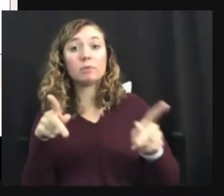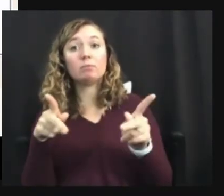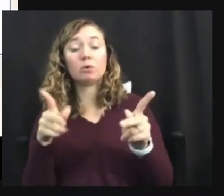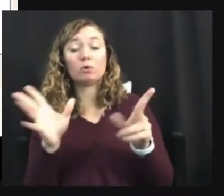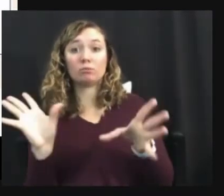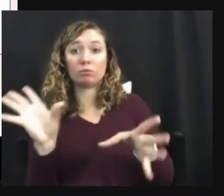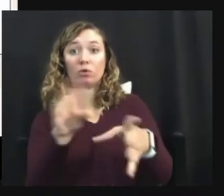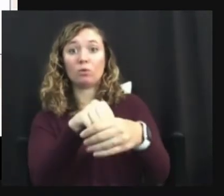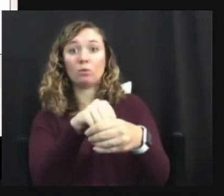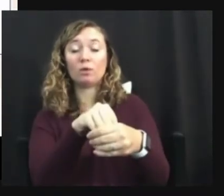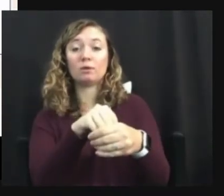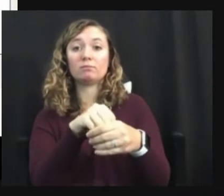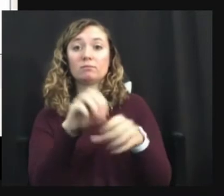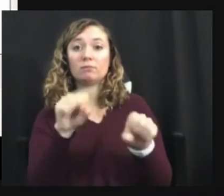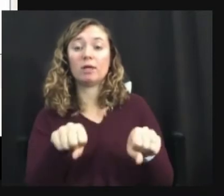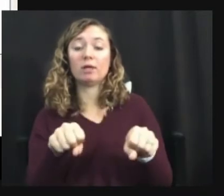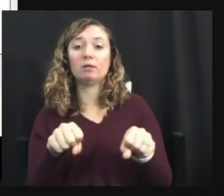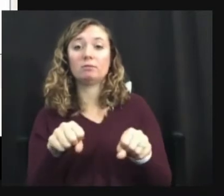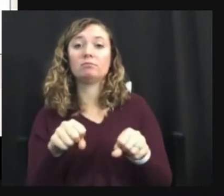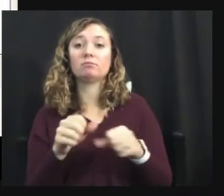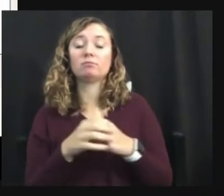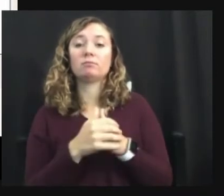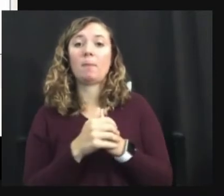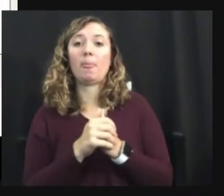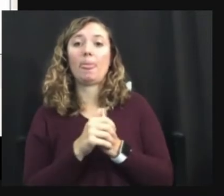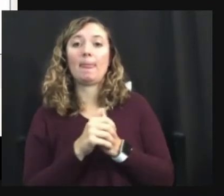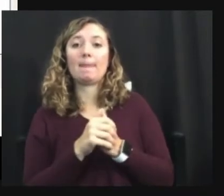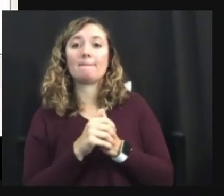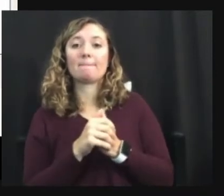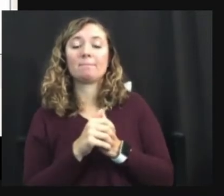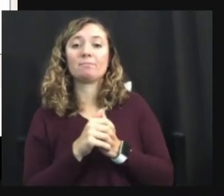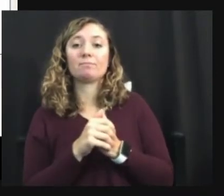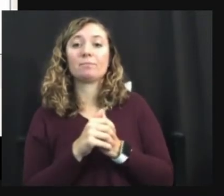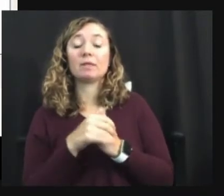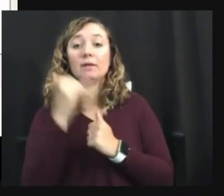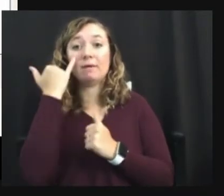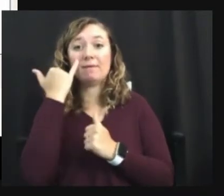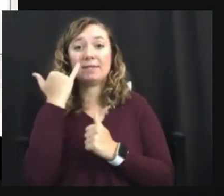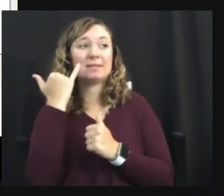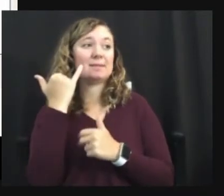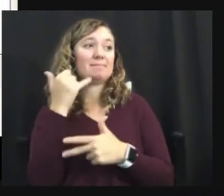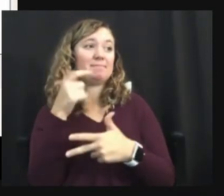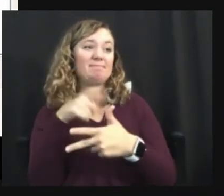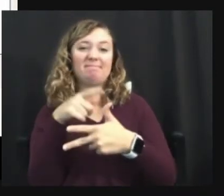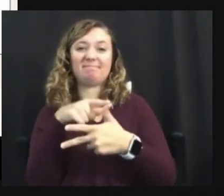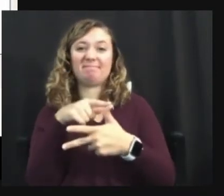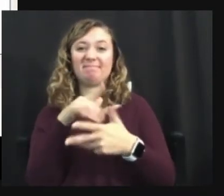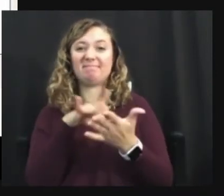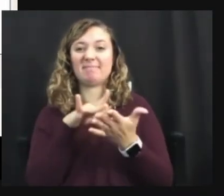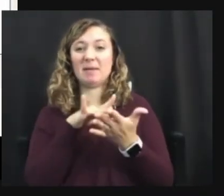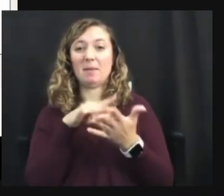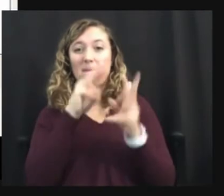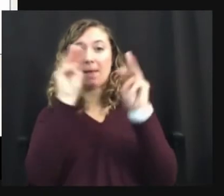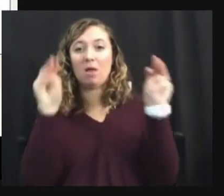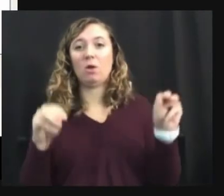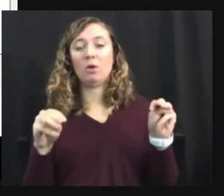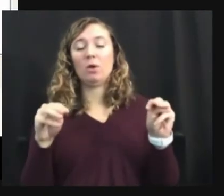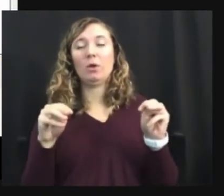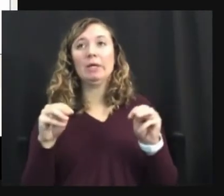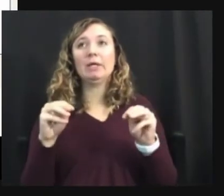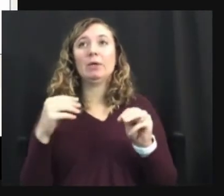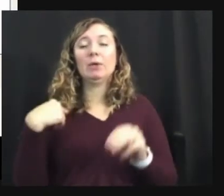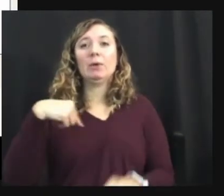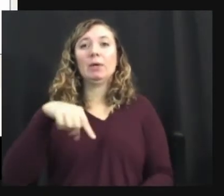Right? But if we're going from a medical model of disability, then we're looking at how